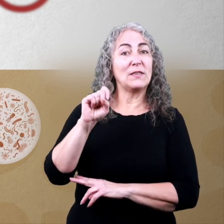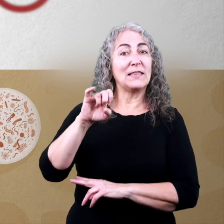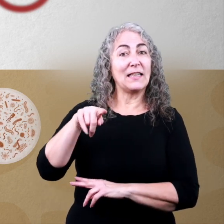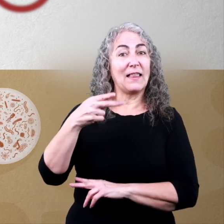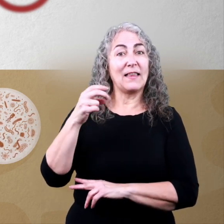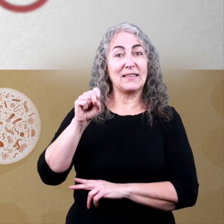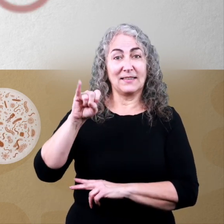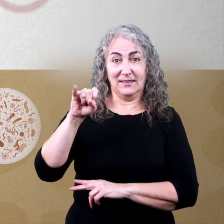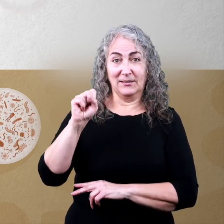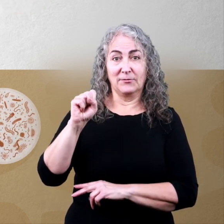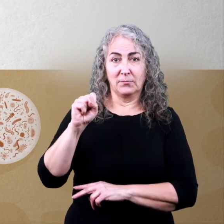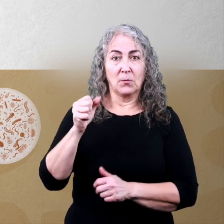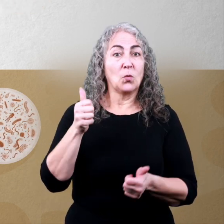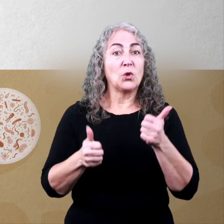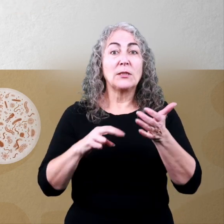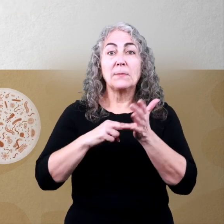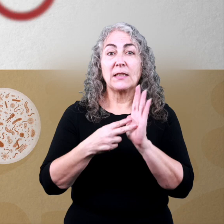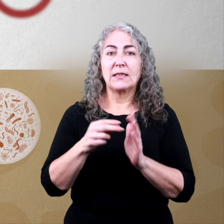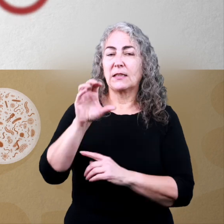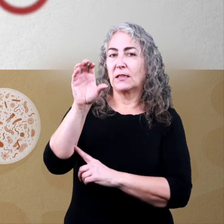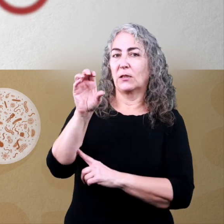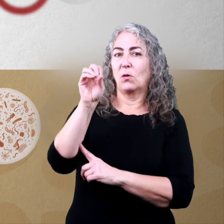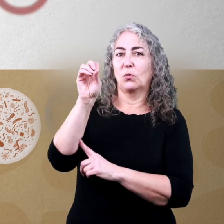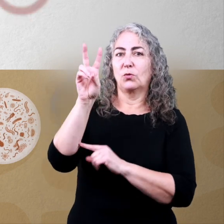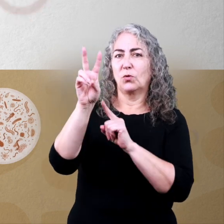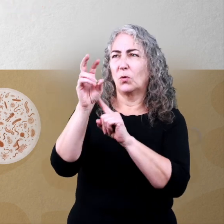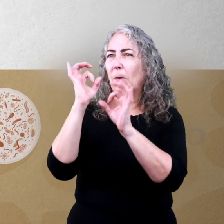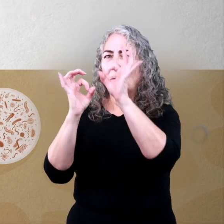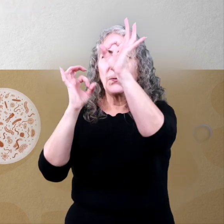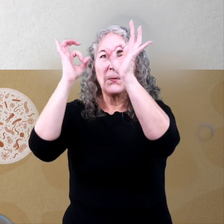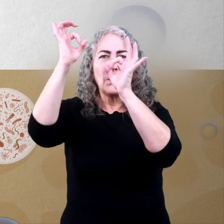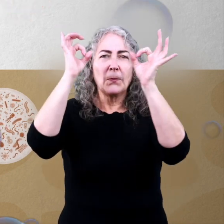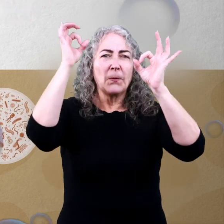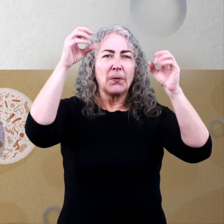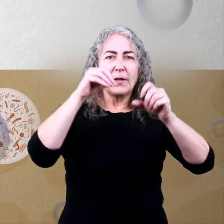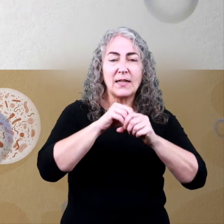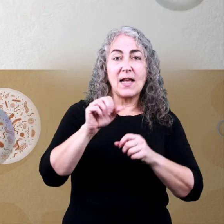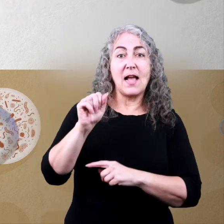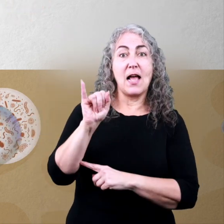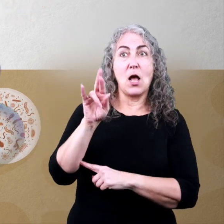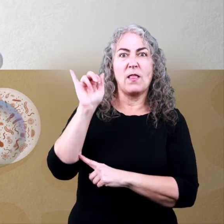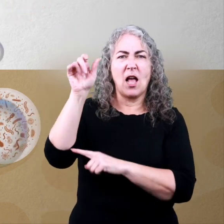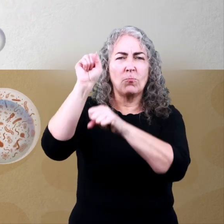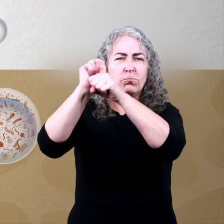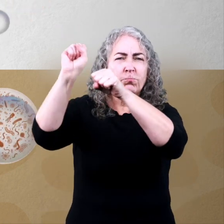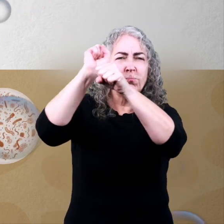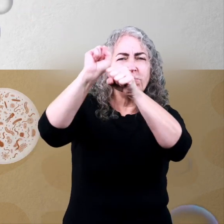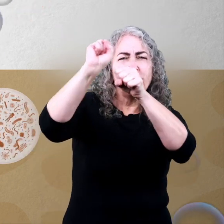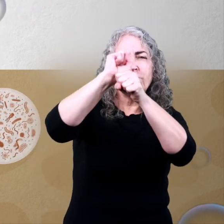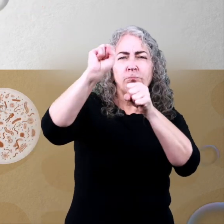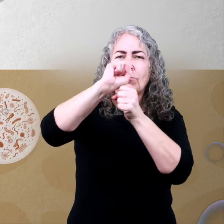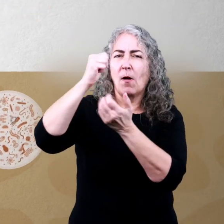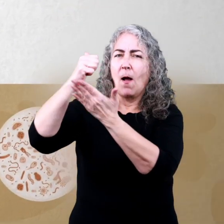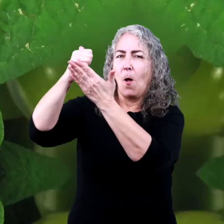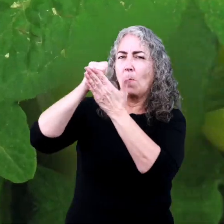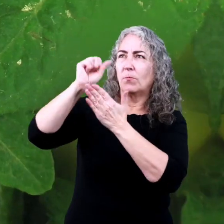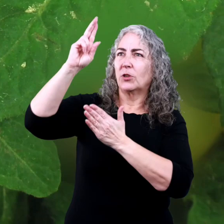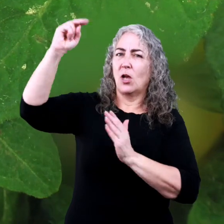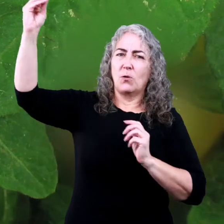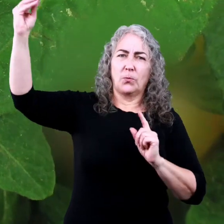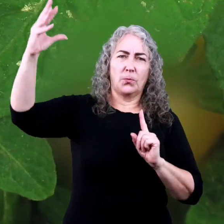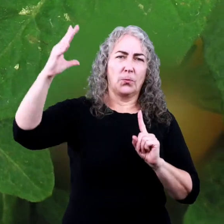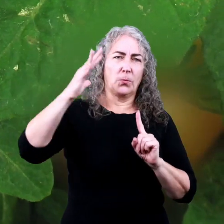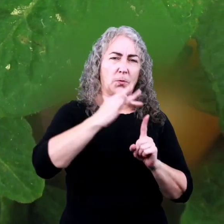photosynthesis. That means that the CO2 molecules in the air work with the sun to help